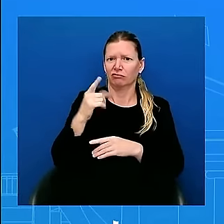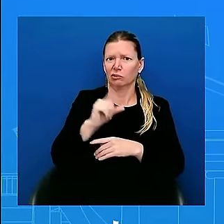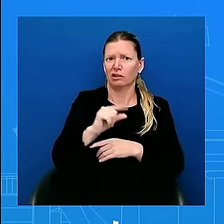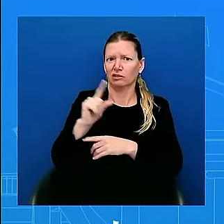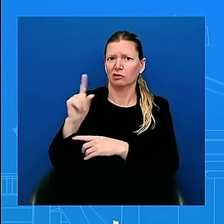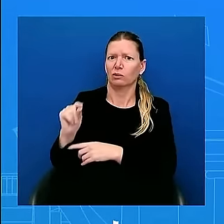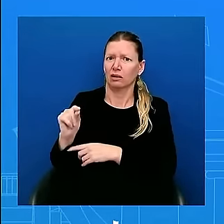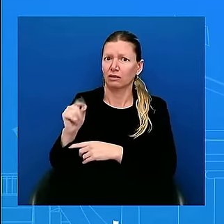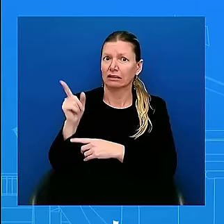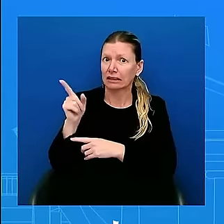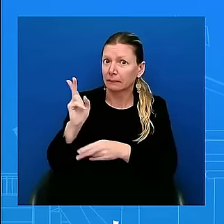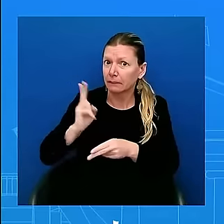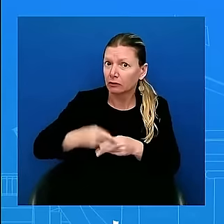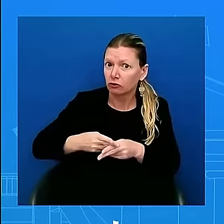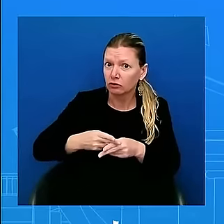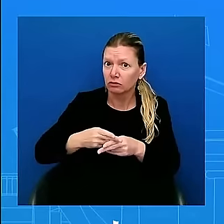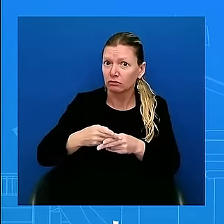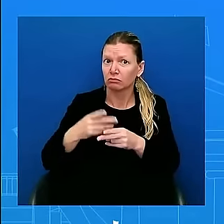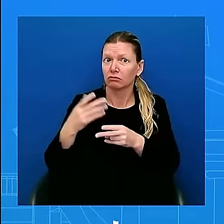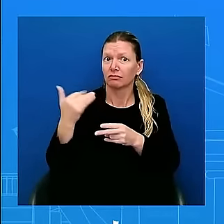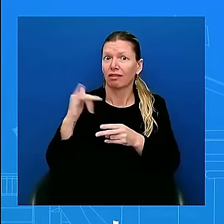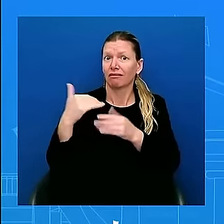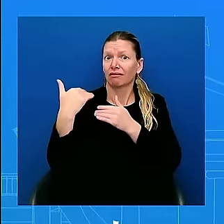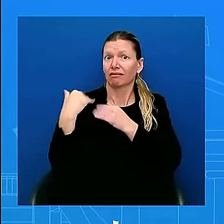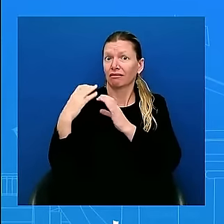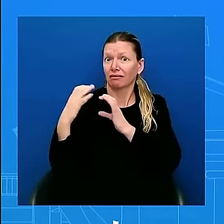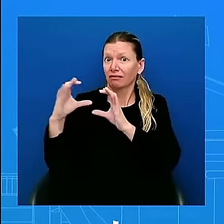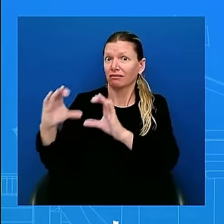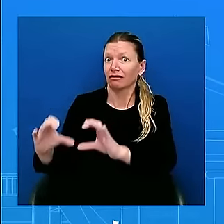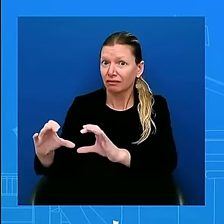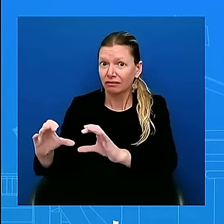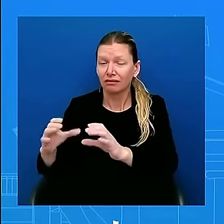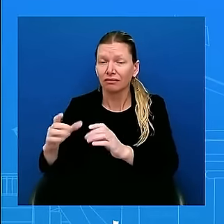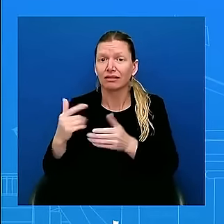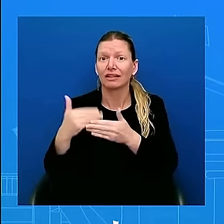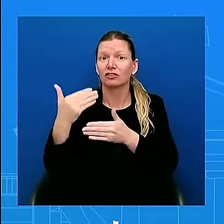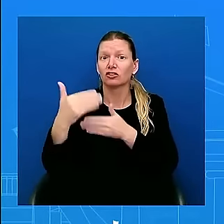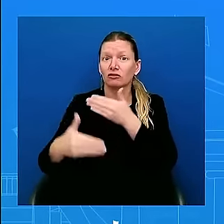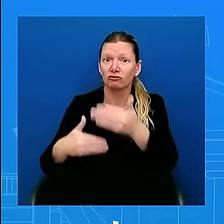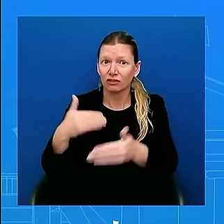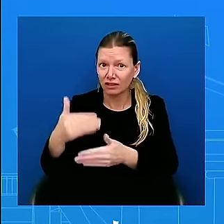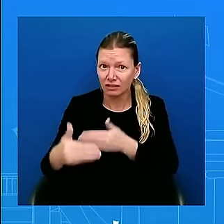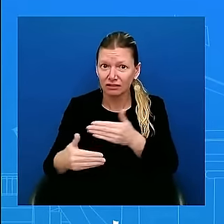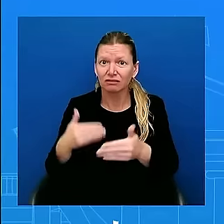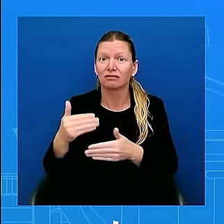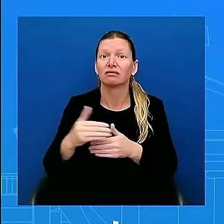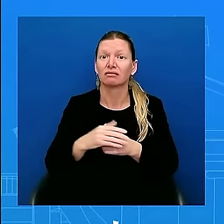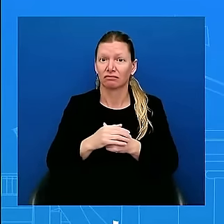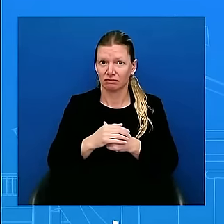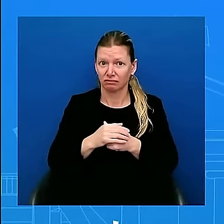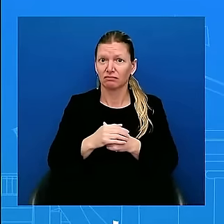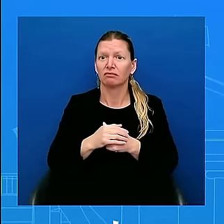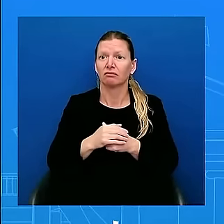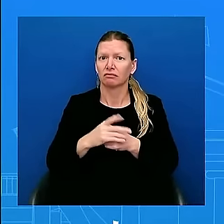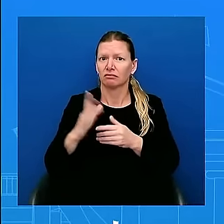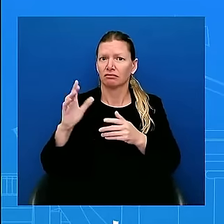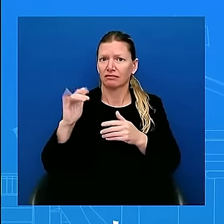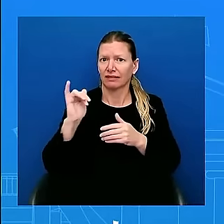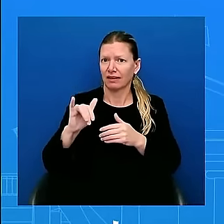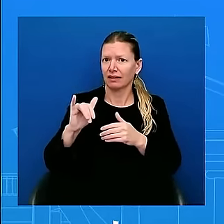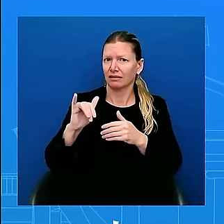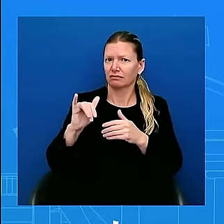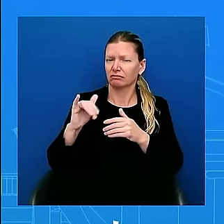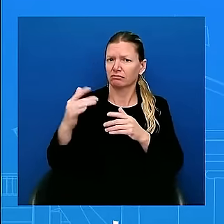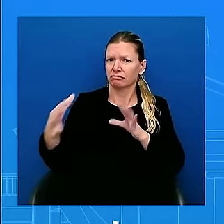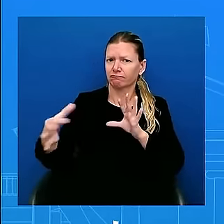about the next generation. talked about being a bridge to the next generation, and I was asked, is that something that the president still wants to do and still